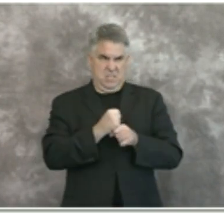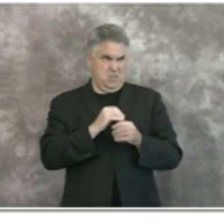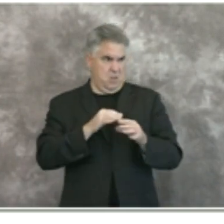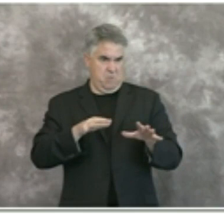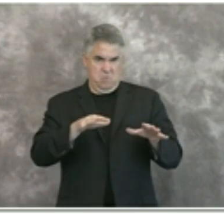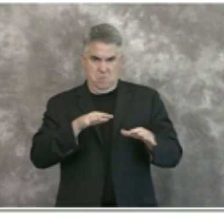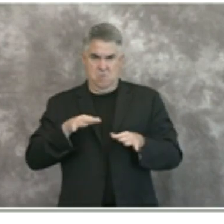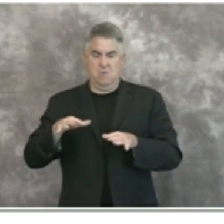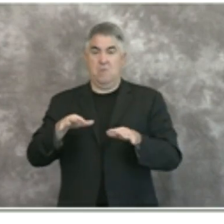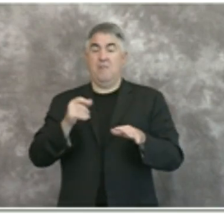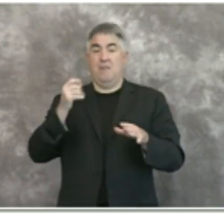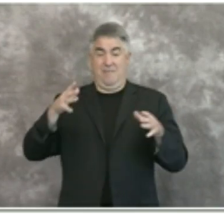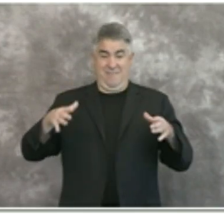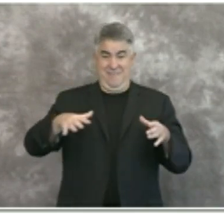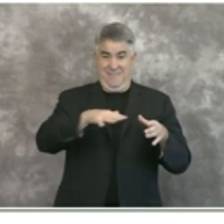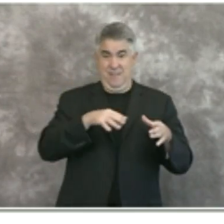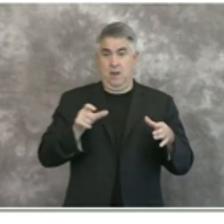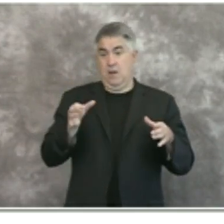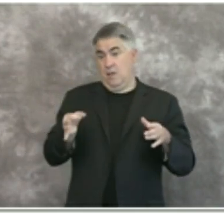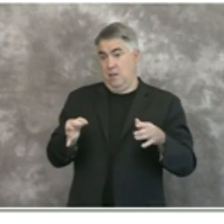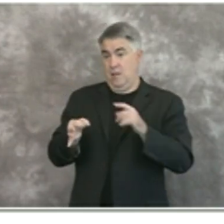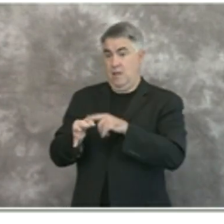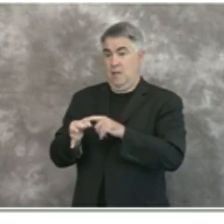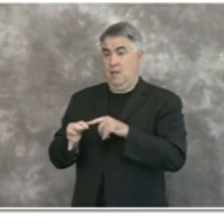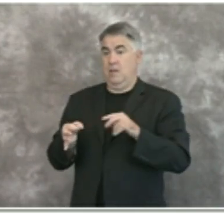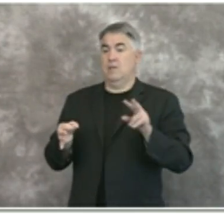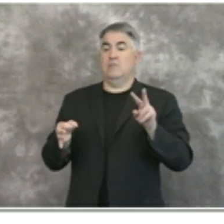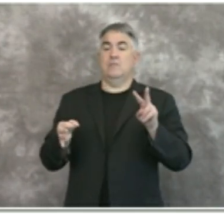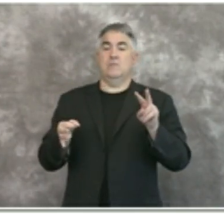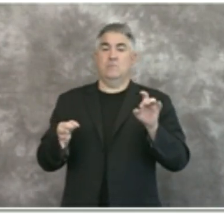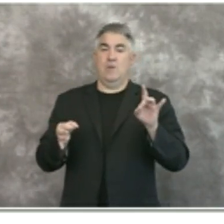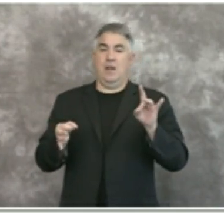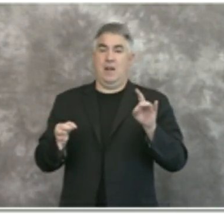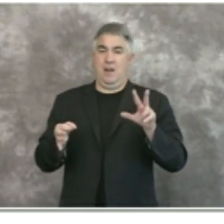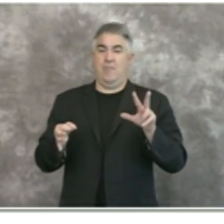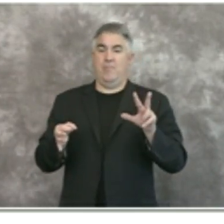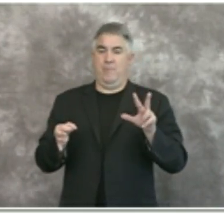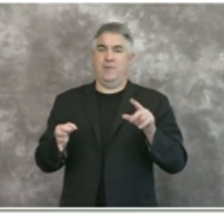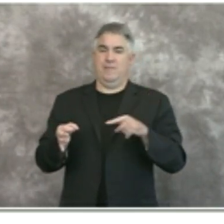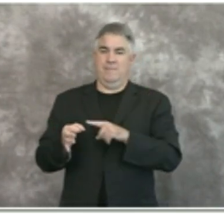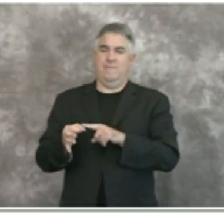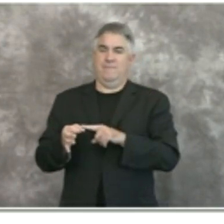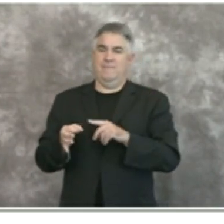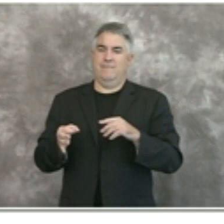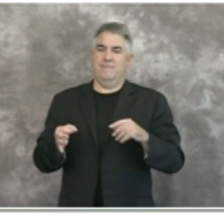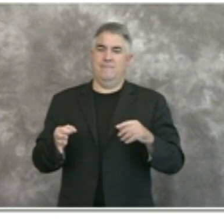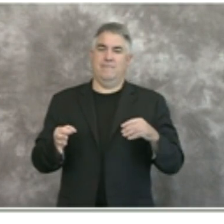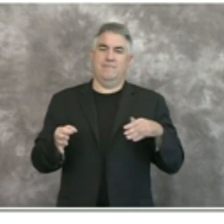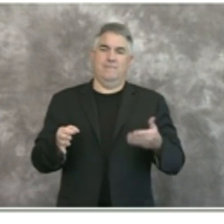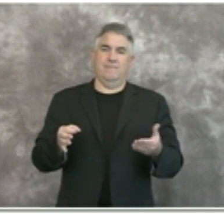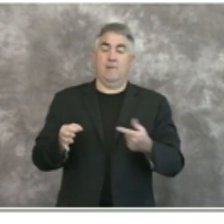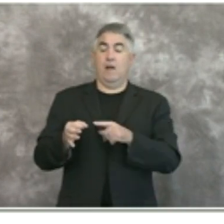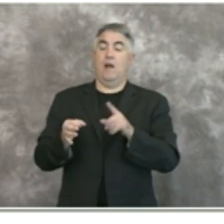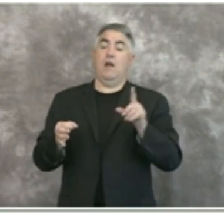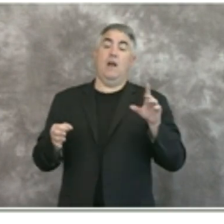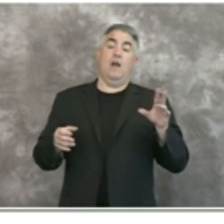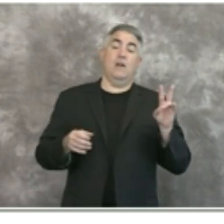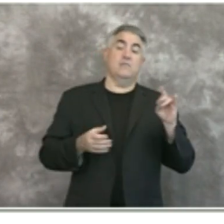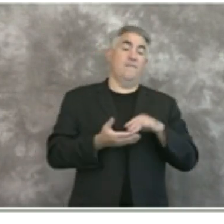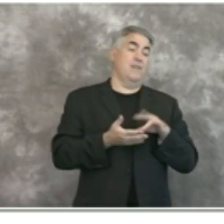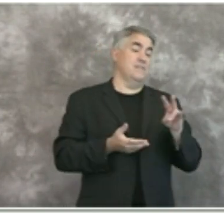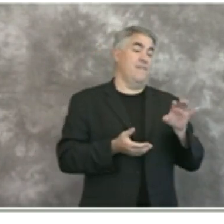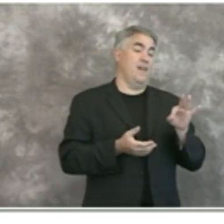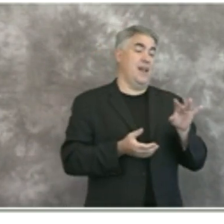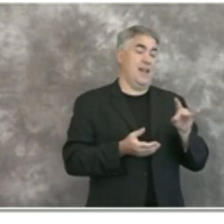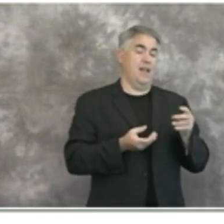7798 cases which is 120 more cases than yesterday and includes